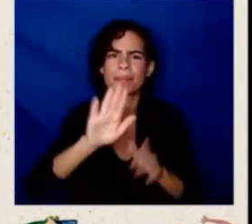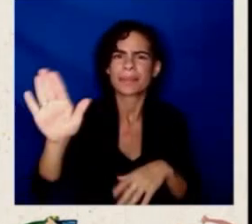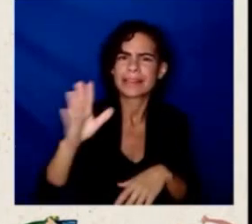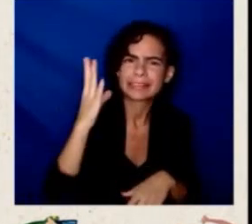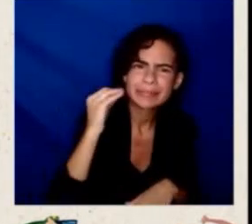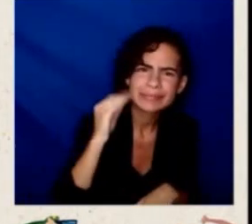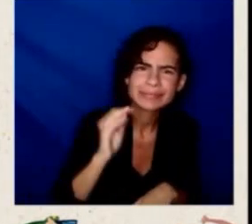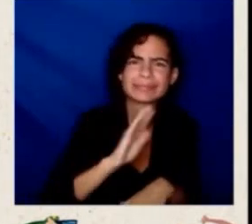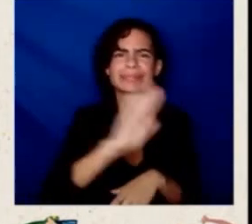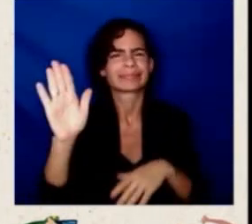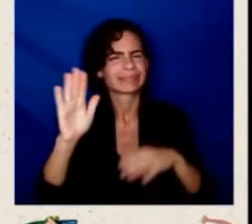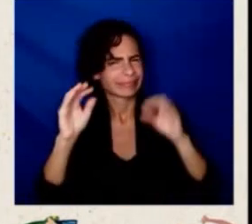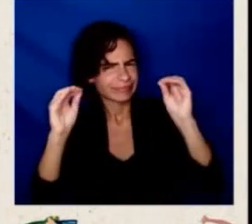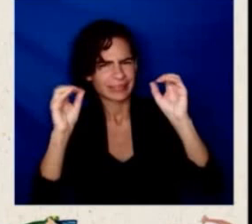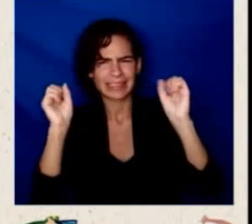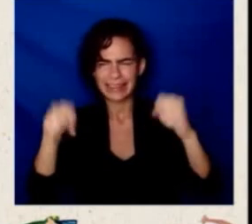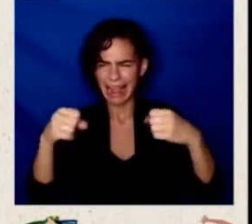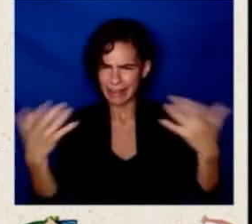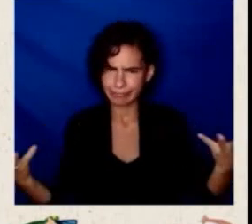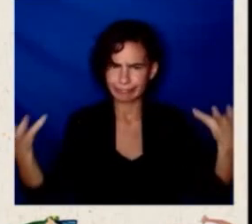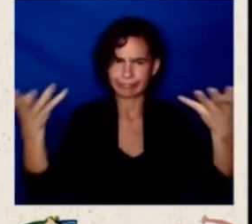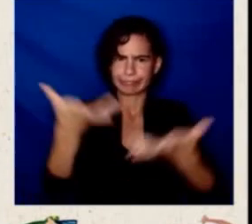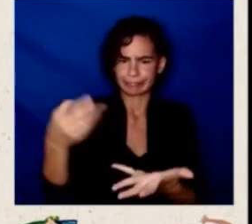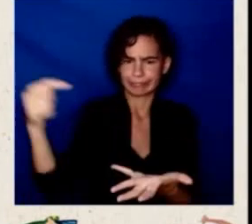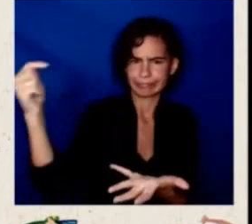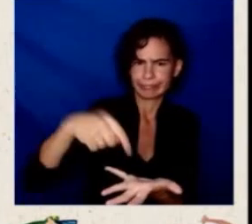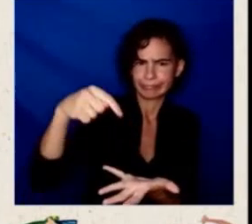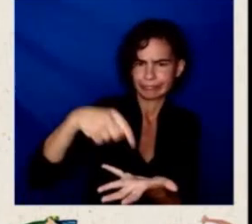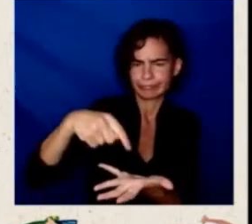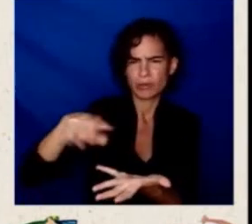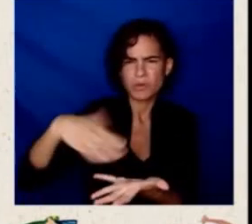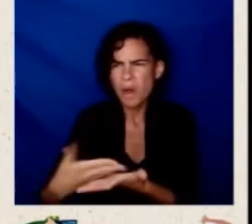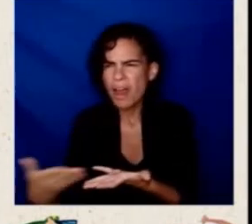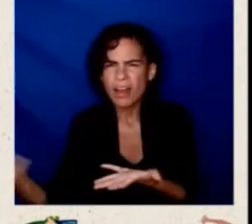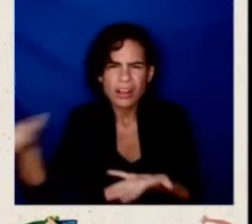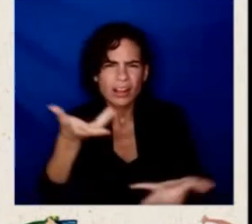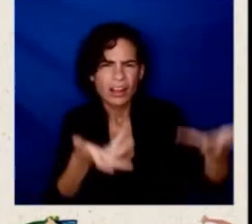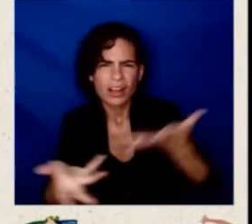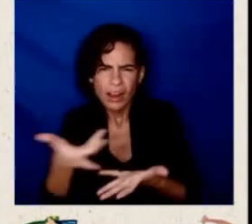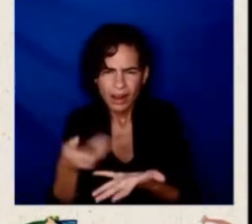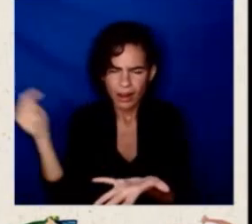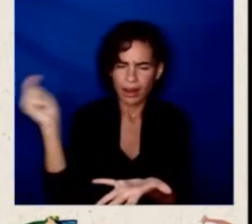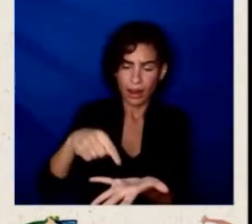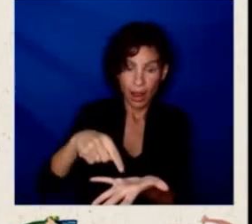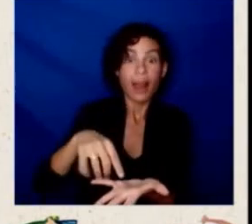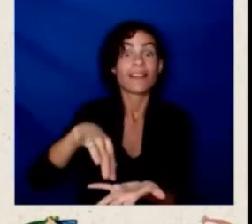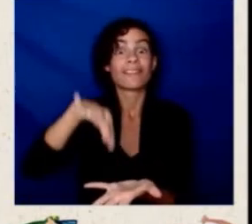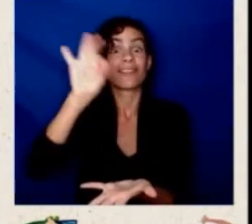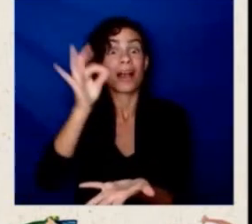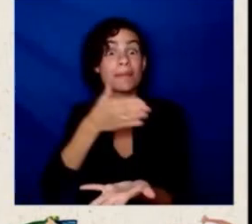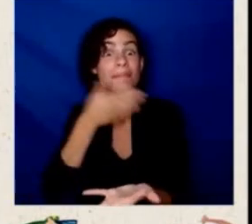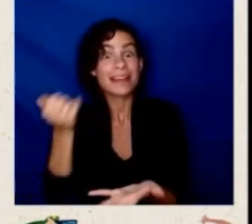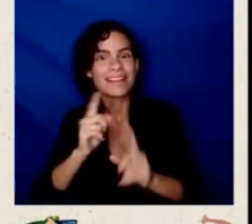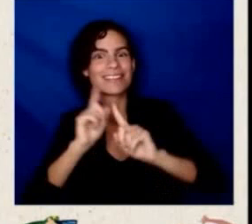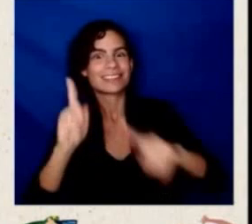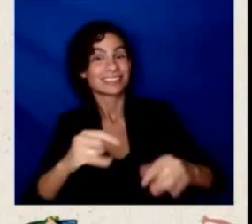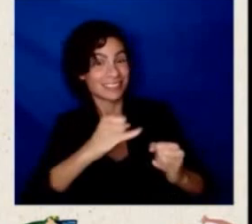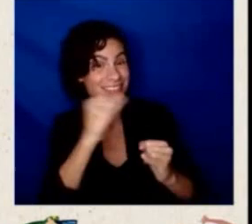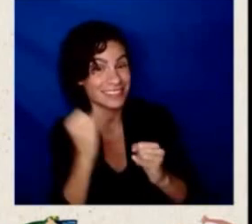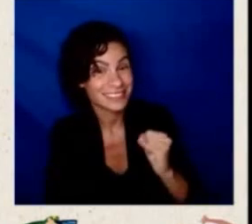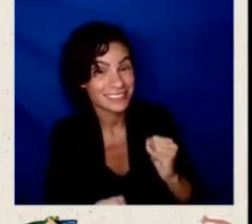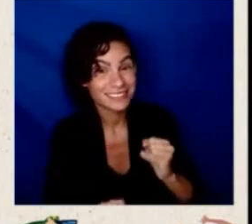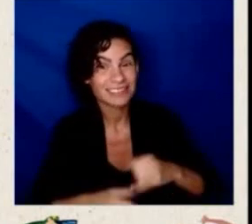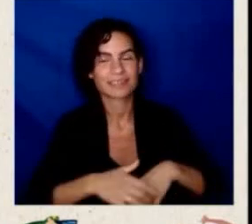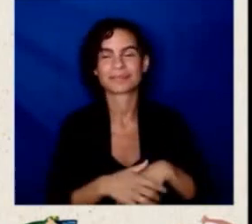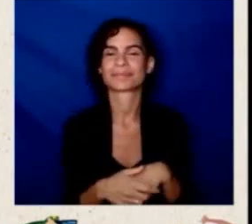and really make sure that we're working collaboratively to get to the best end result. And as you said, I think that was intentional design by the President to